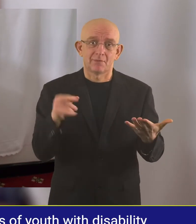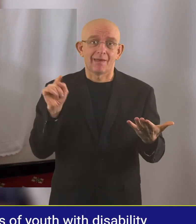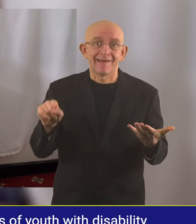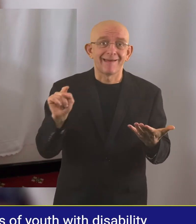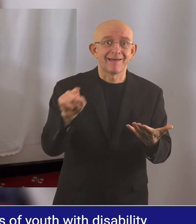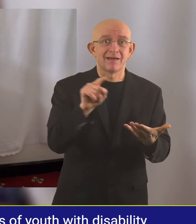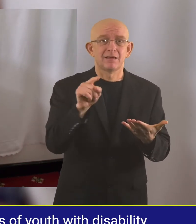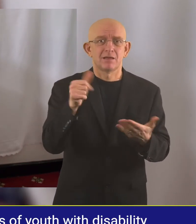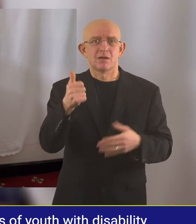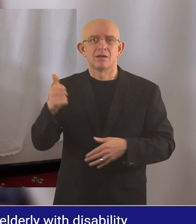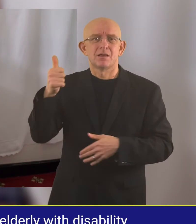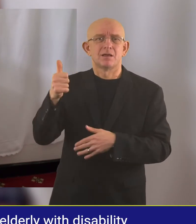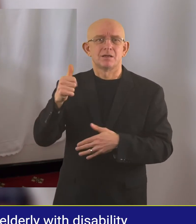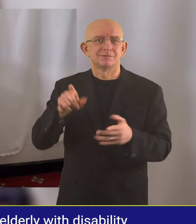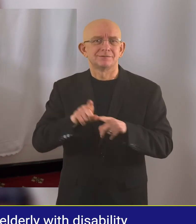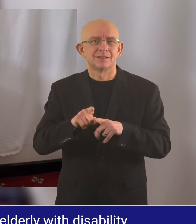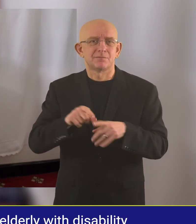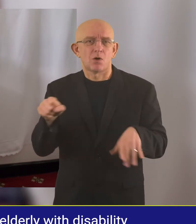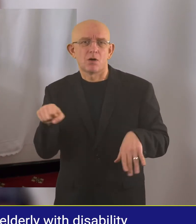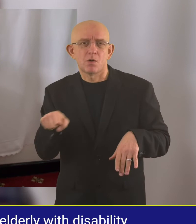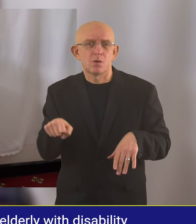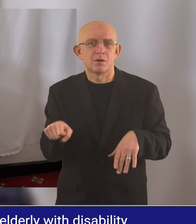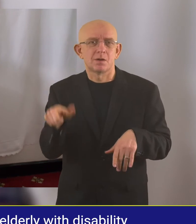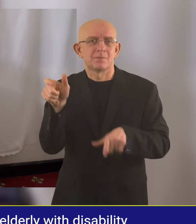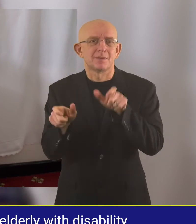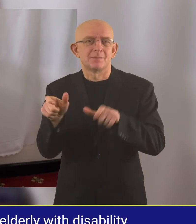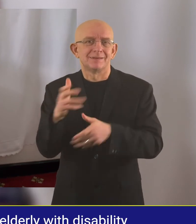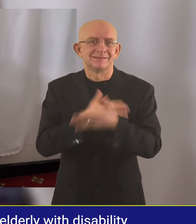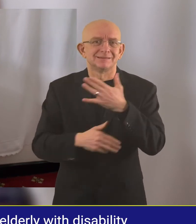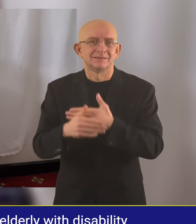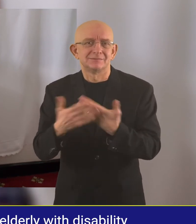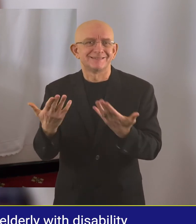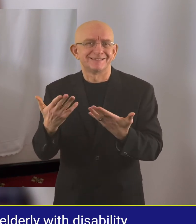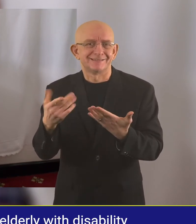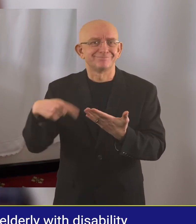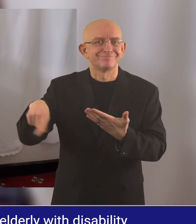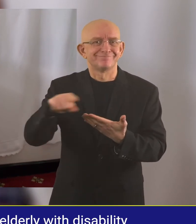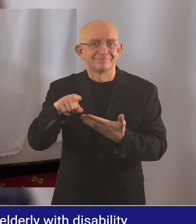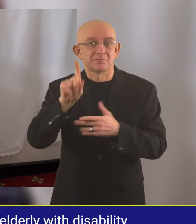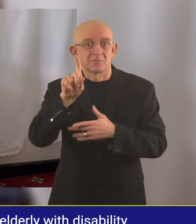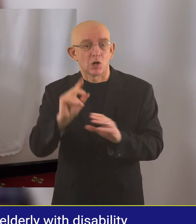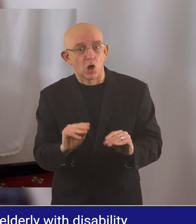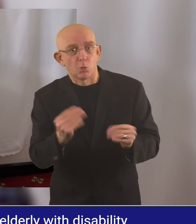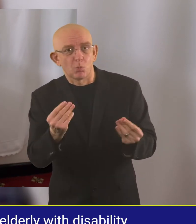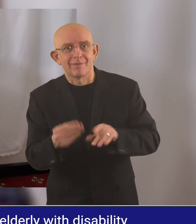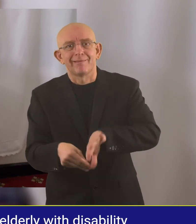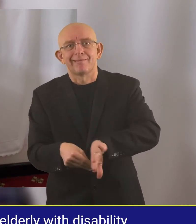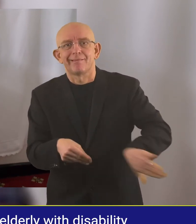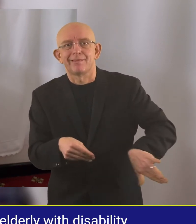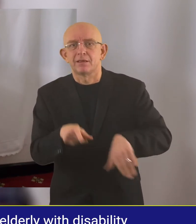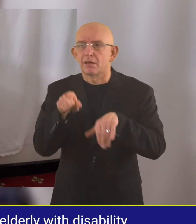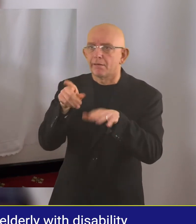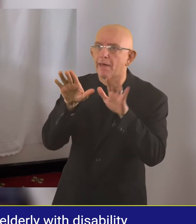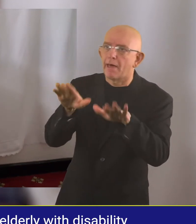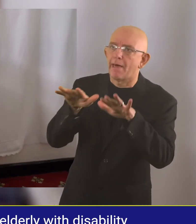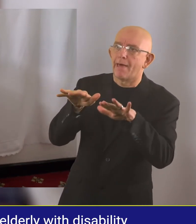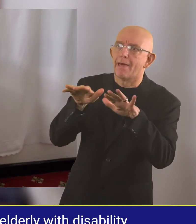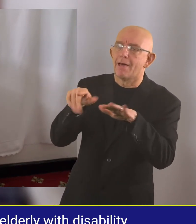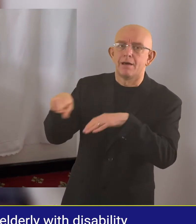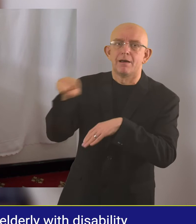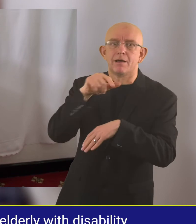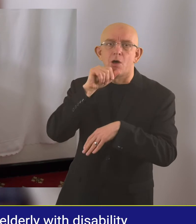with a disability. Because even mostly, only the elderly with a disability are